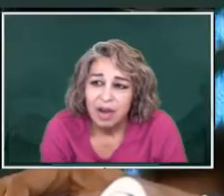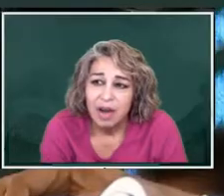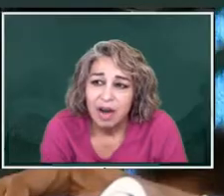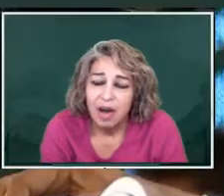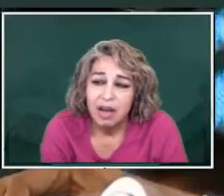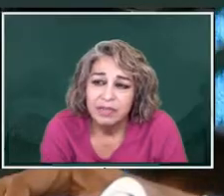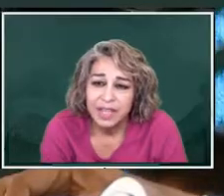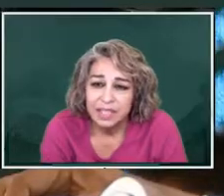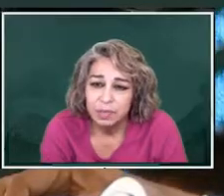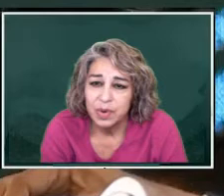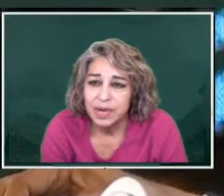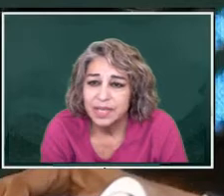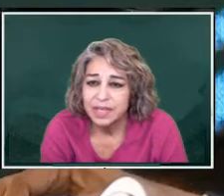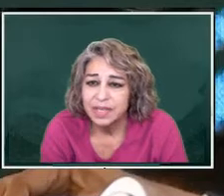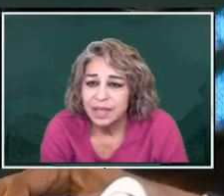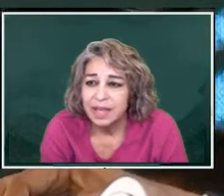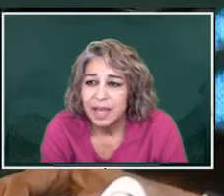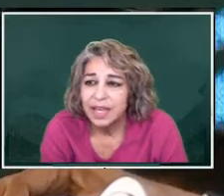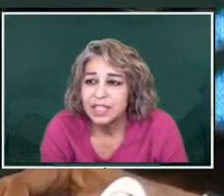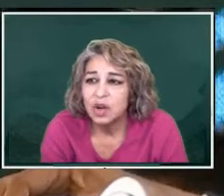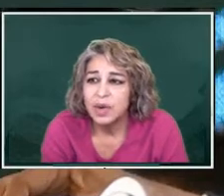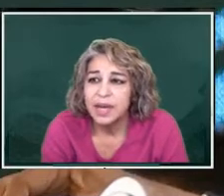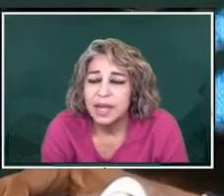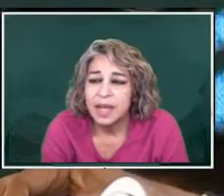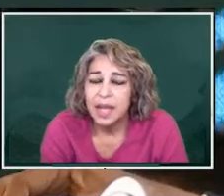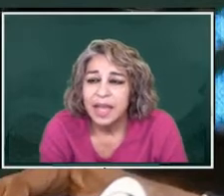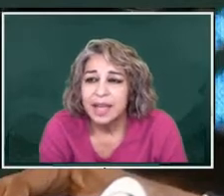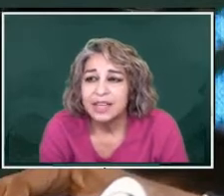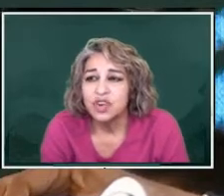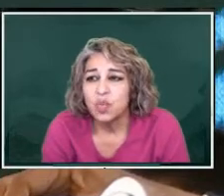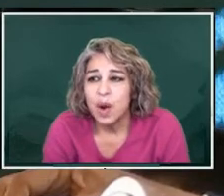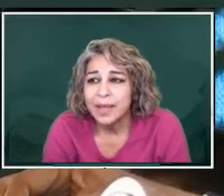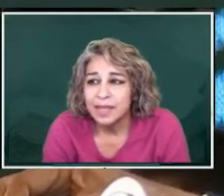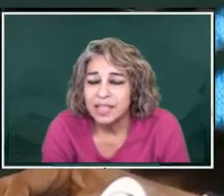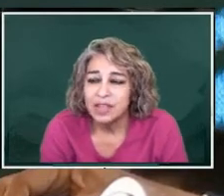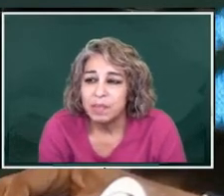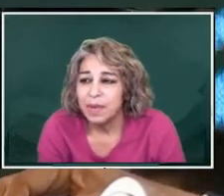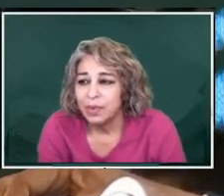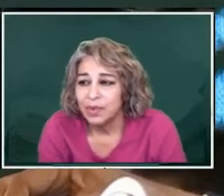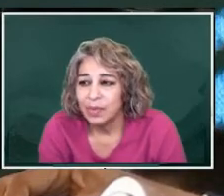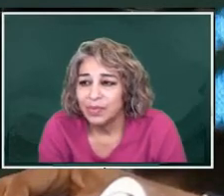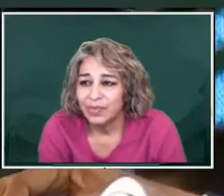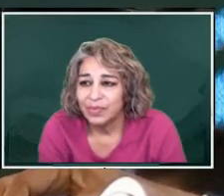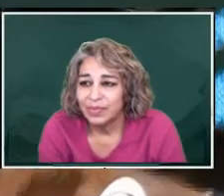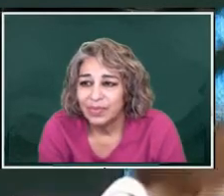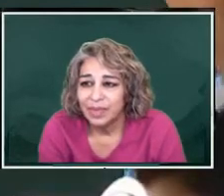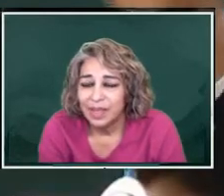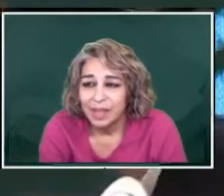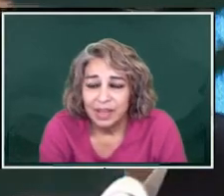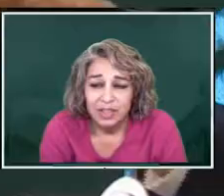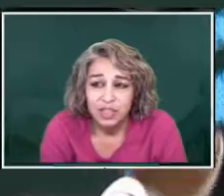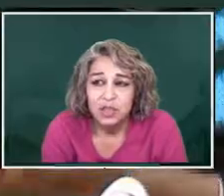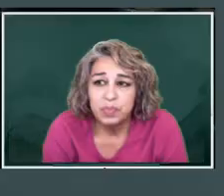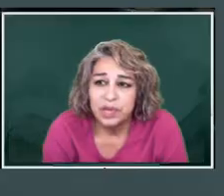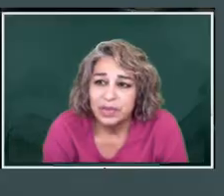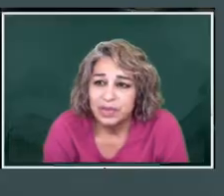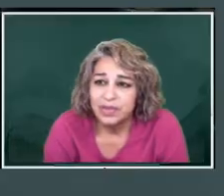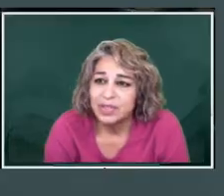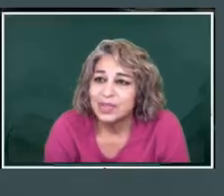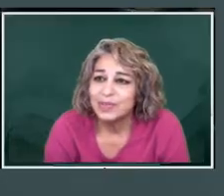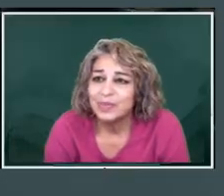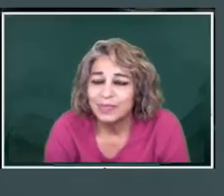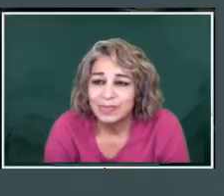all of that support is going directly to the people to the